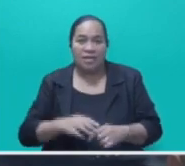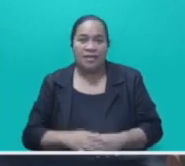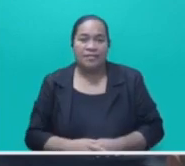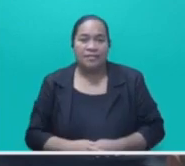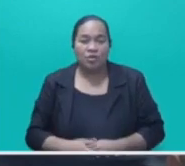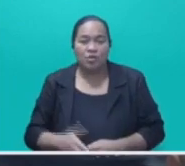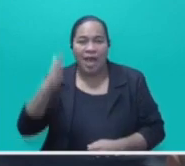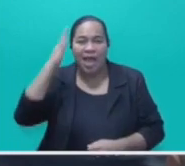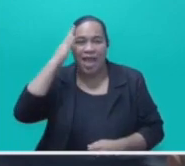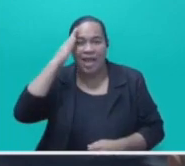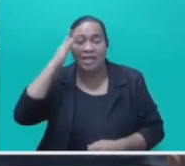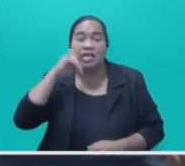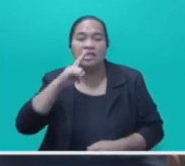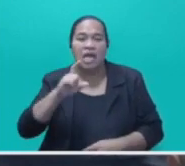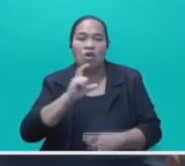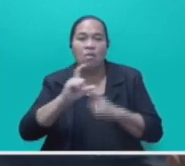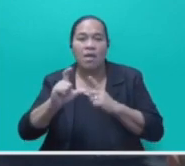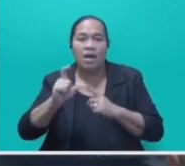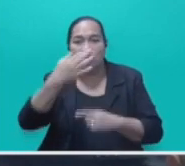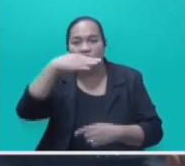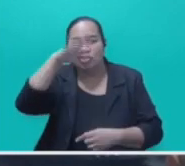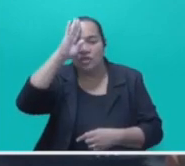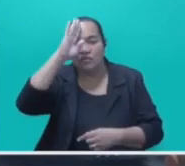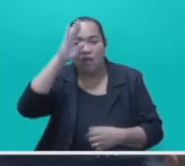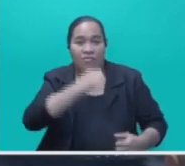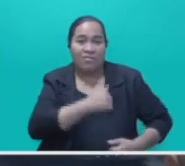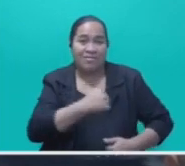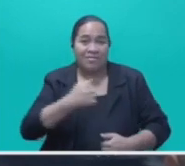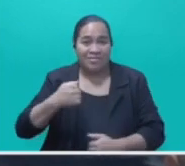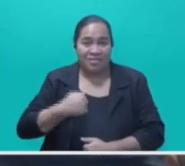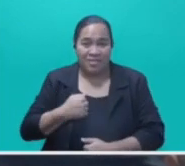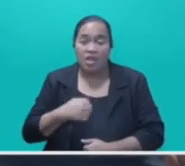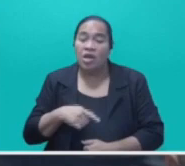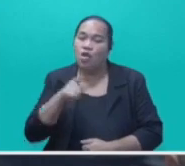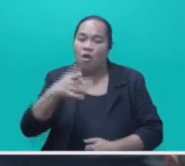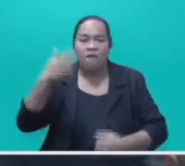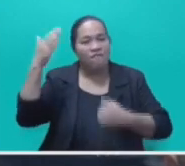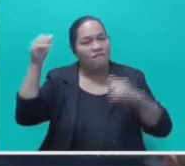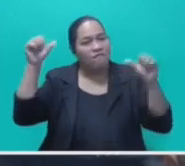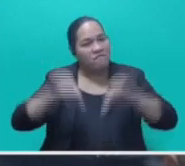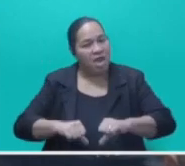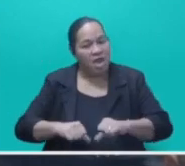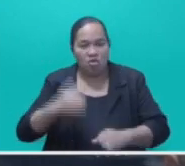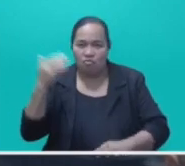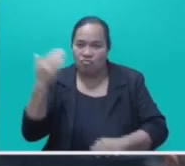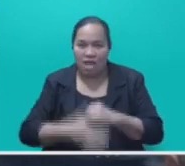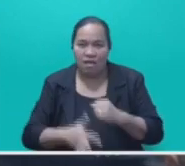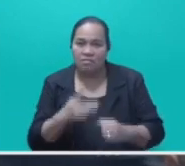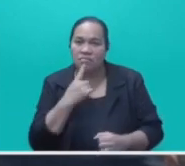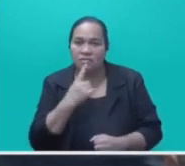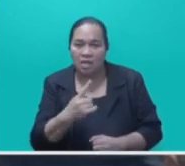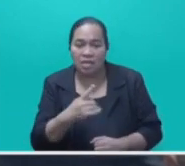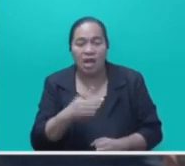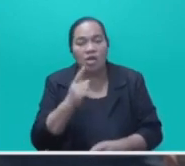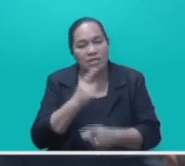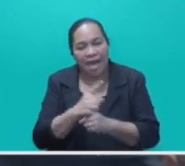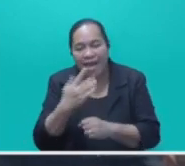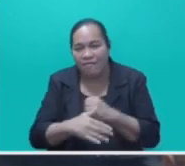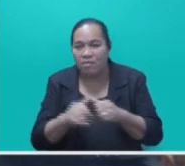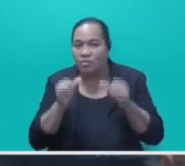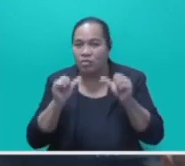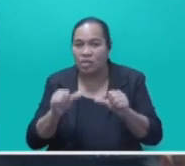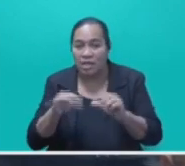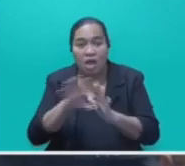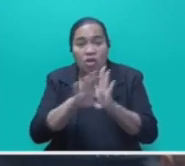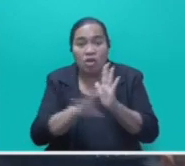and who is the Commander-in-Chief of the Republic of Fiji Military Forces, failed to acknowledge the fact that the very Constitution which he is supposed